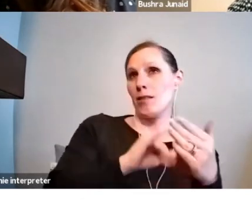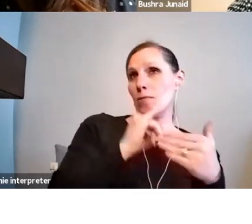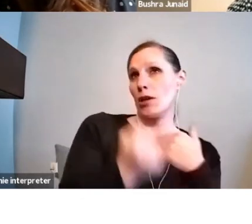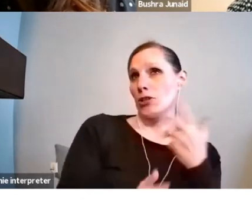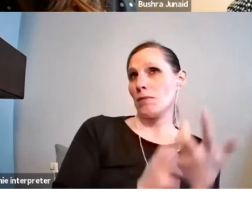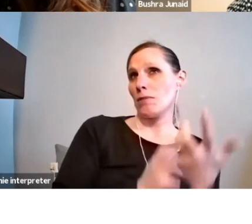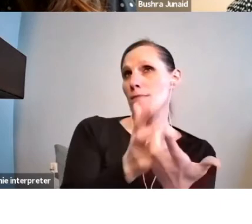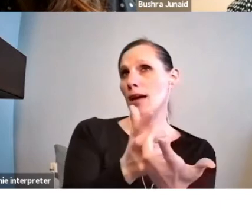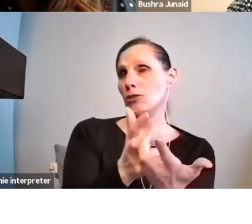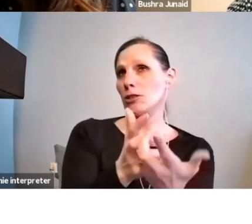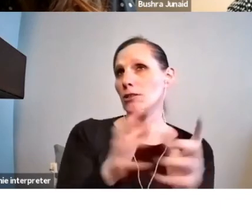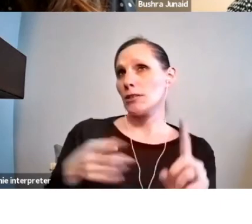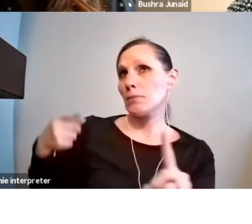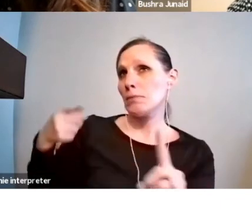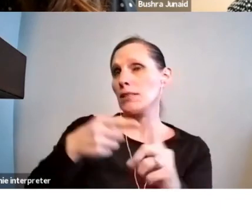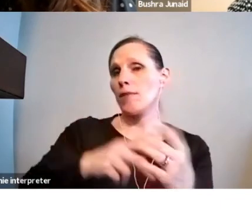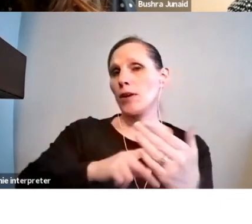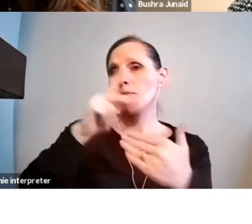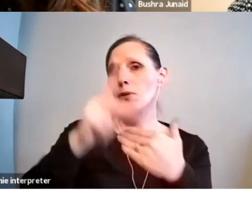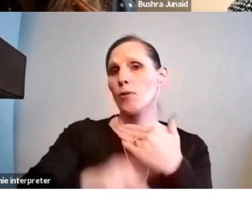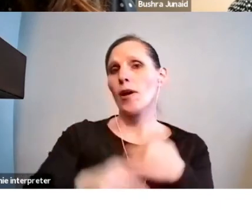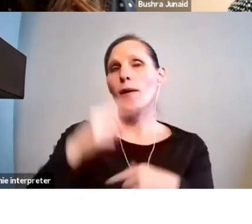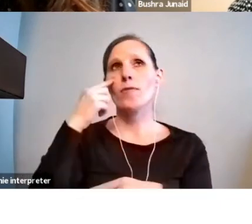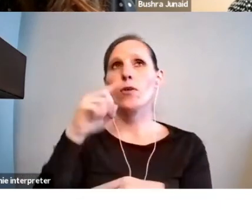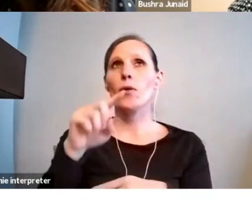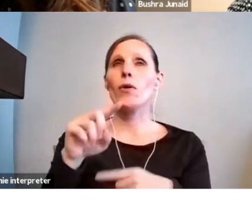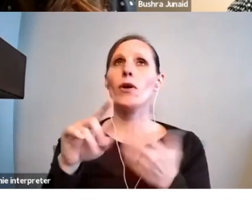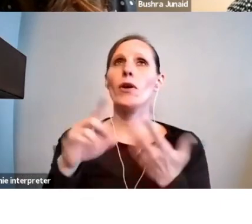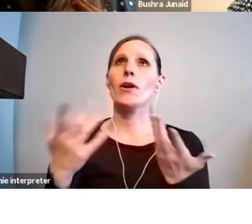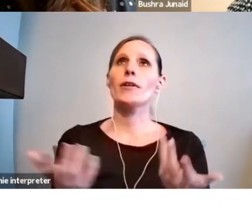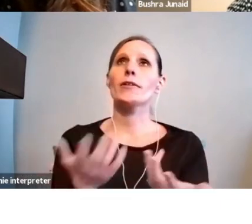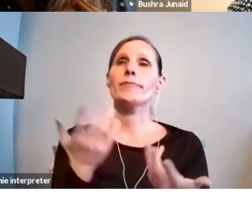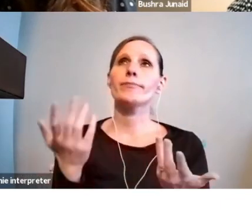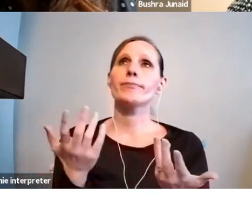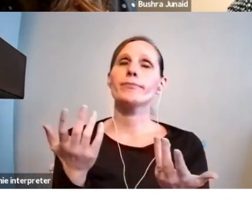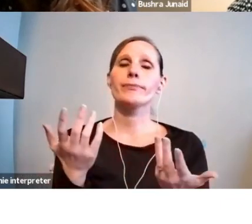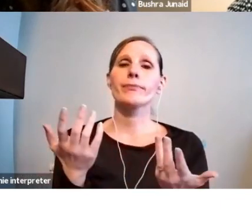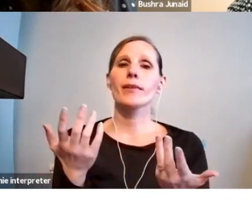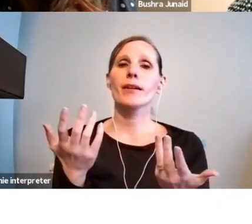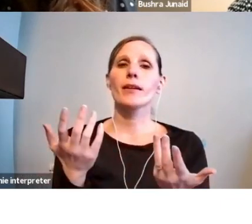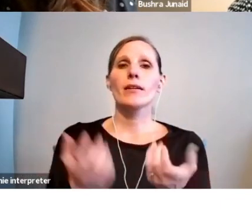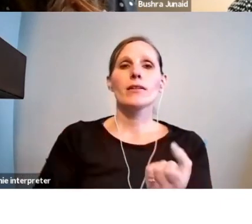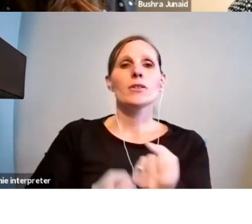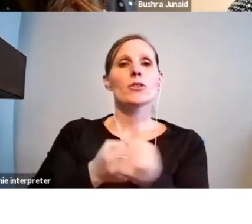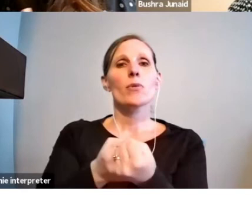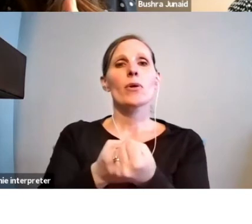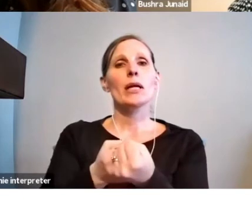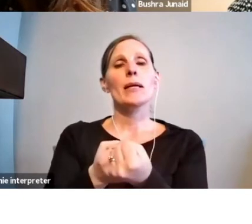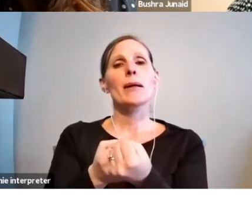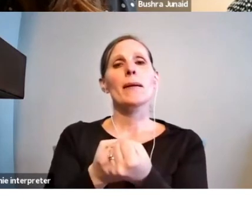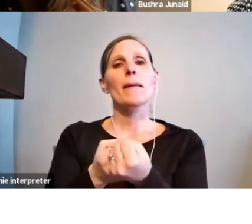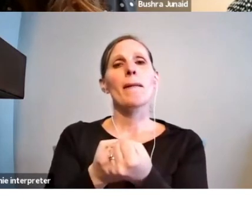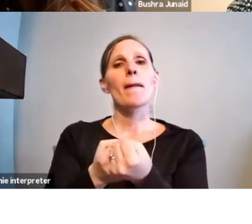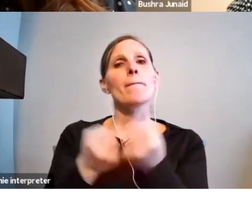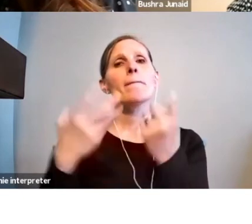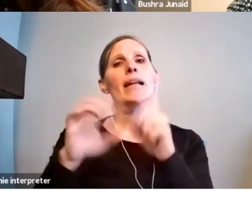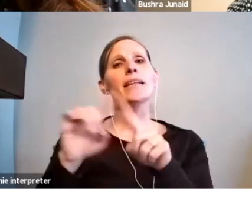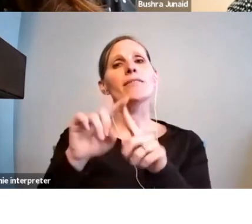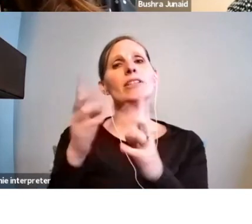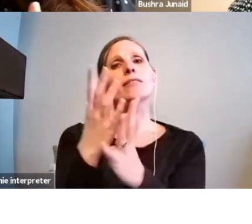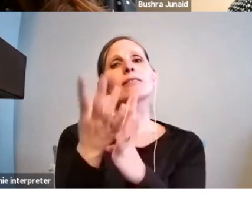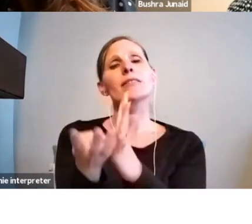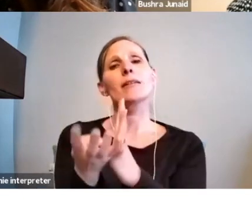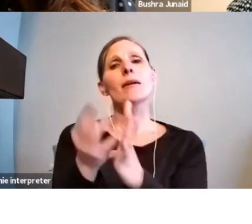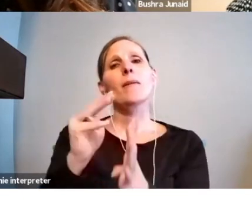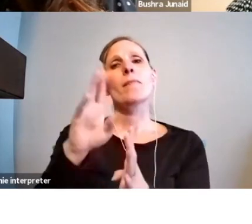in a program that is supporting multiple multiple disciplines like